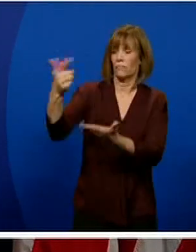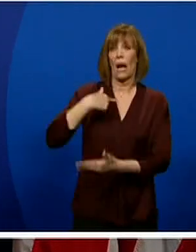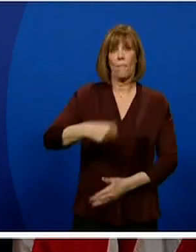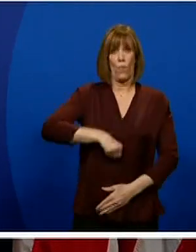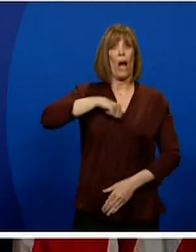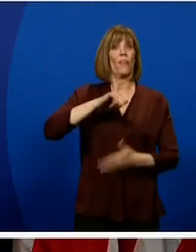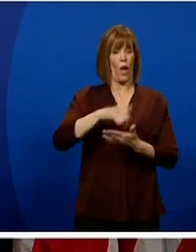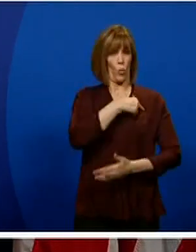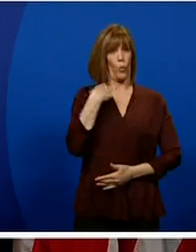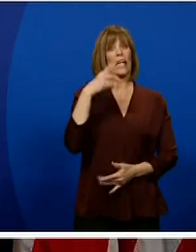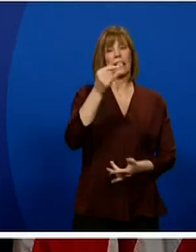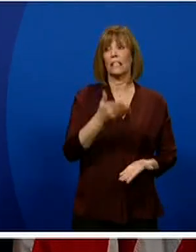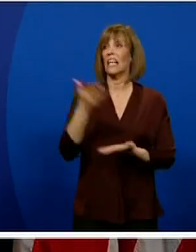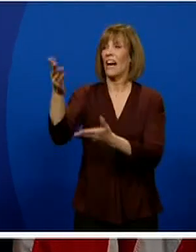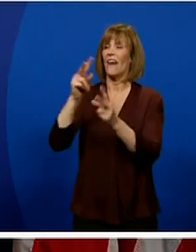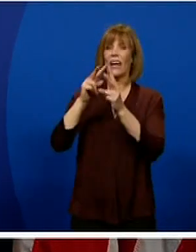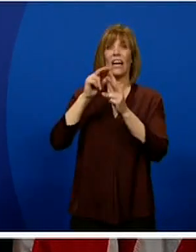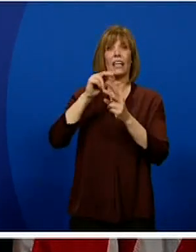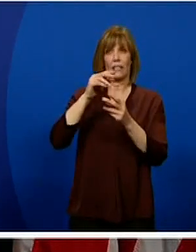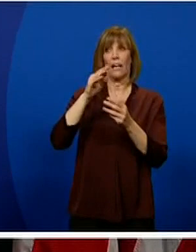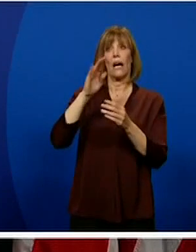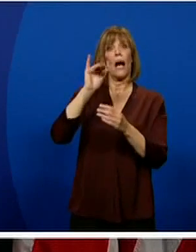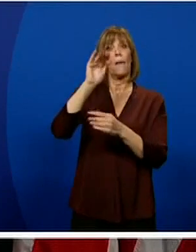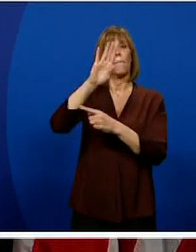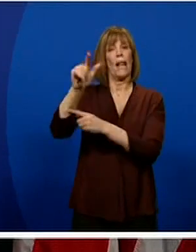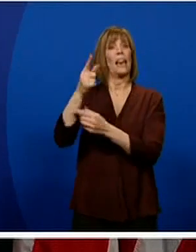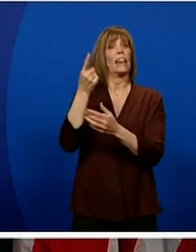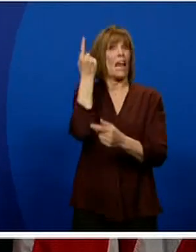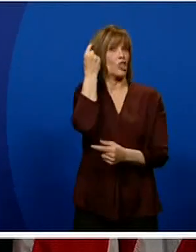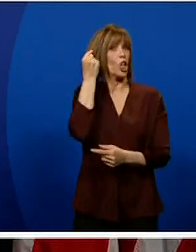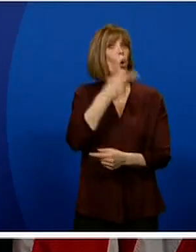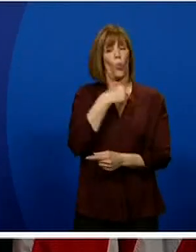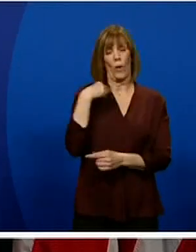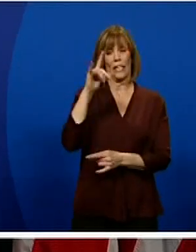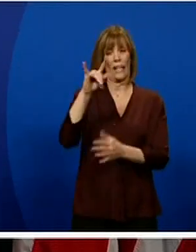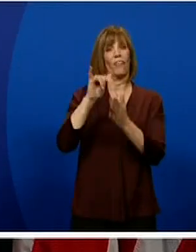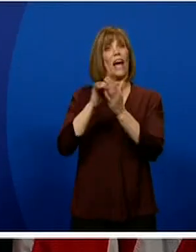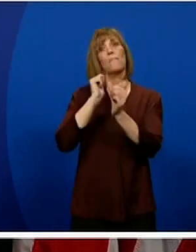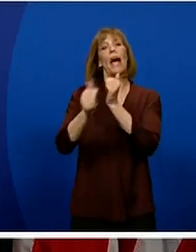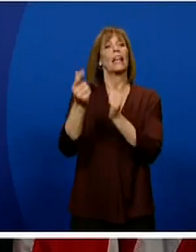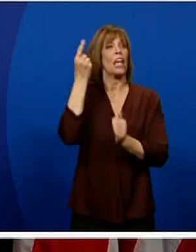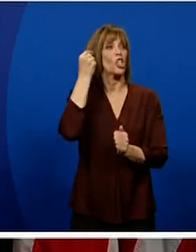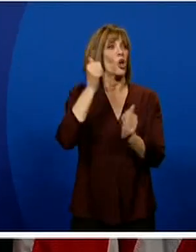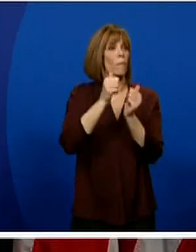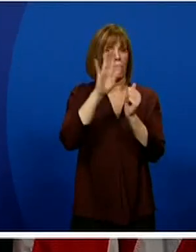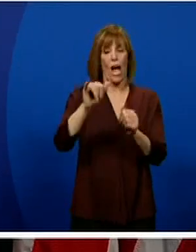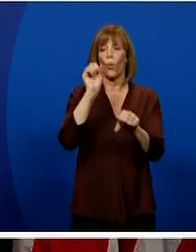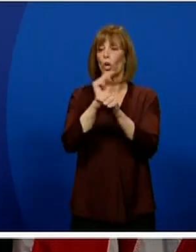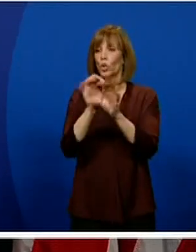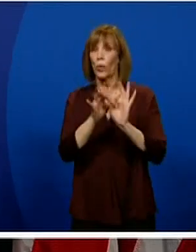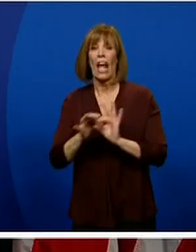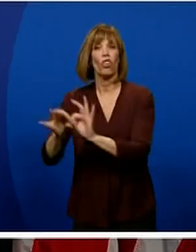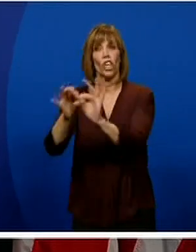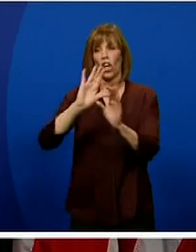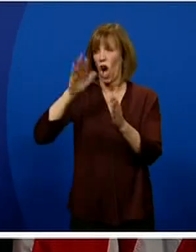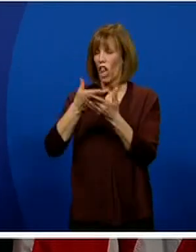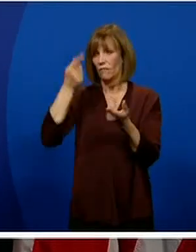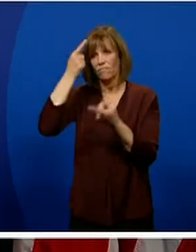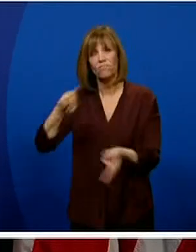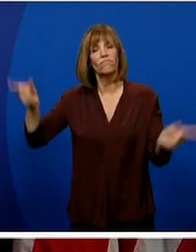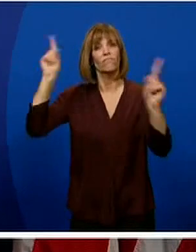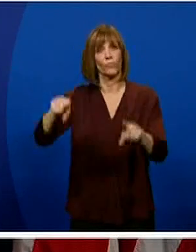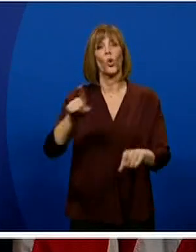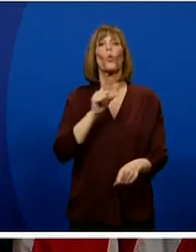that we were able to pass the more perfect union bill last year. We did that by both parties coming together. It was unanimous. It was